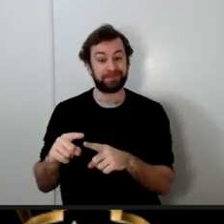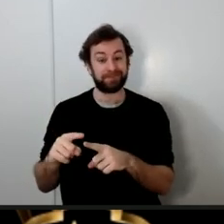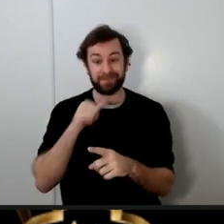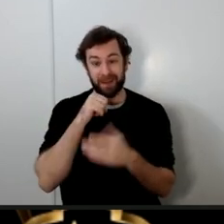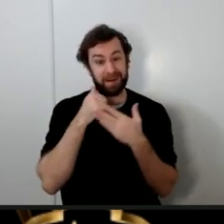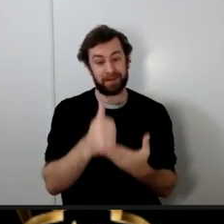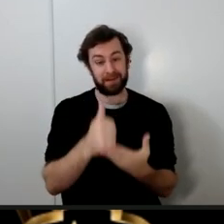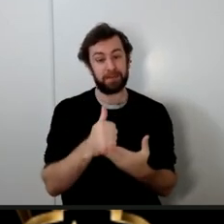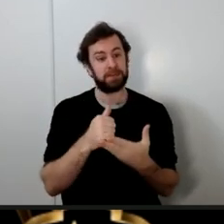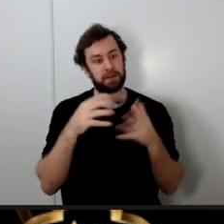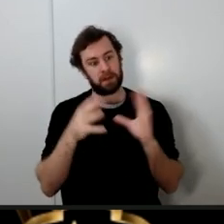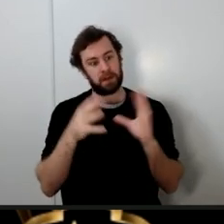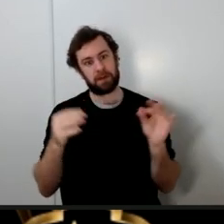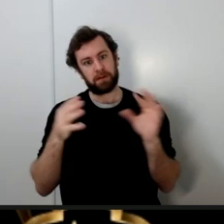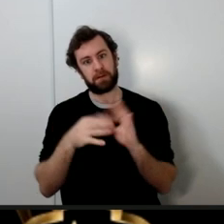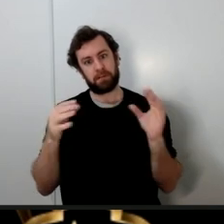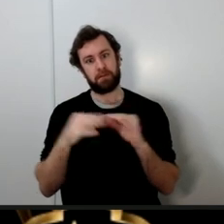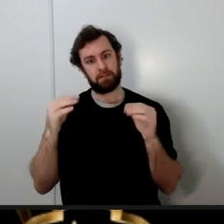keep mentioning the sources